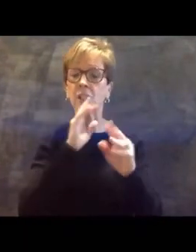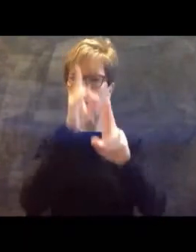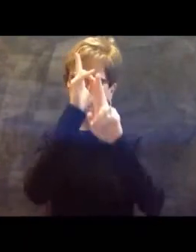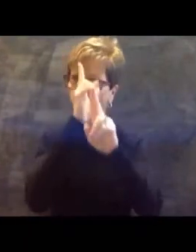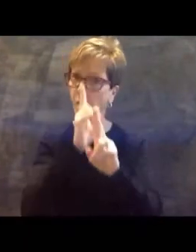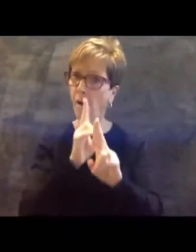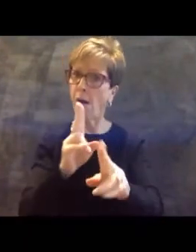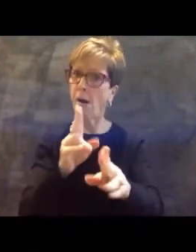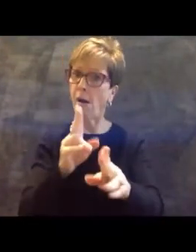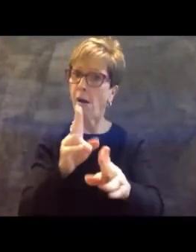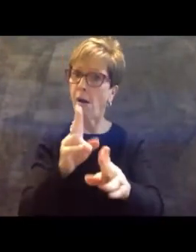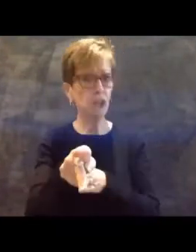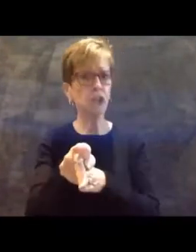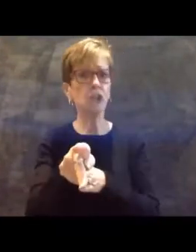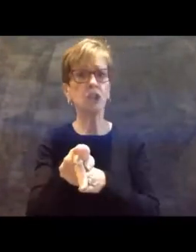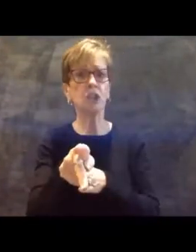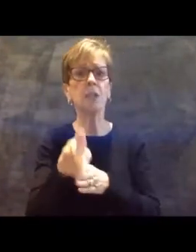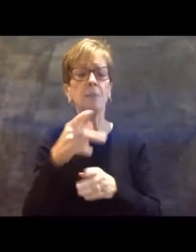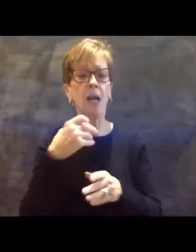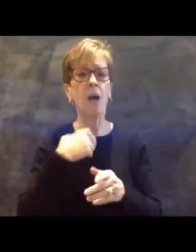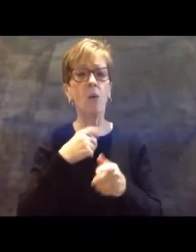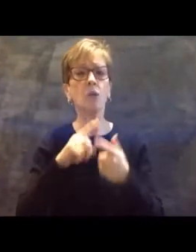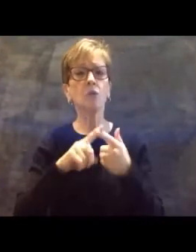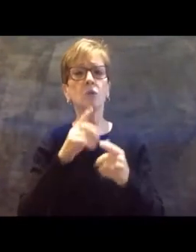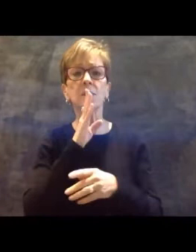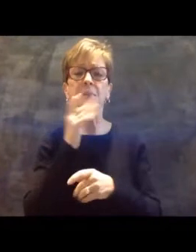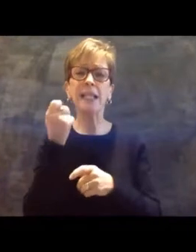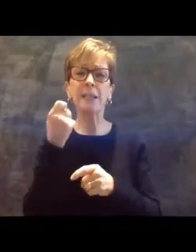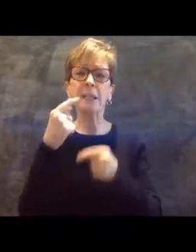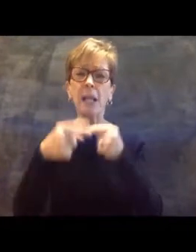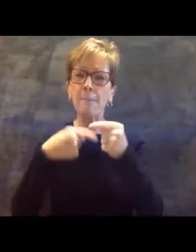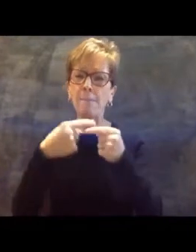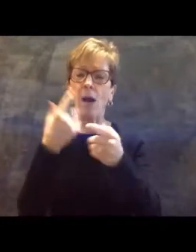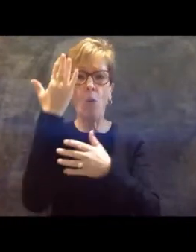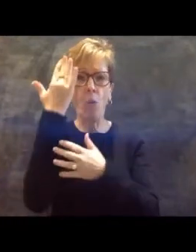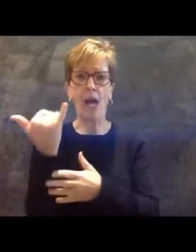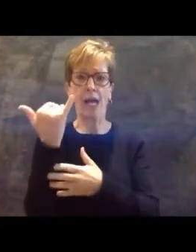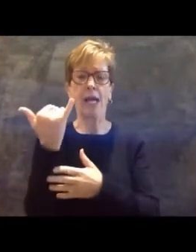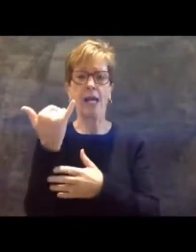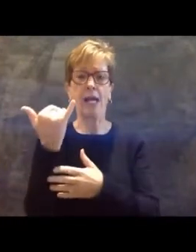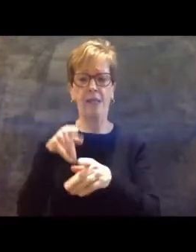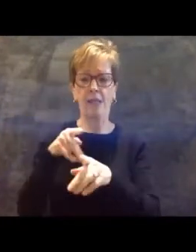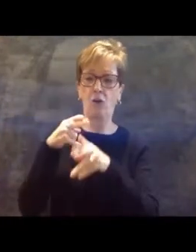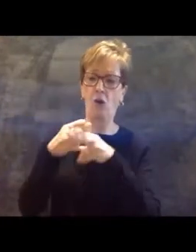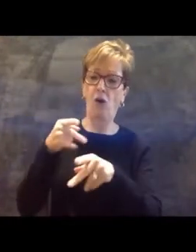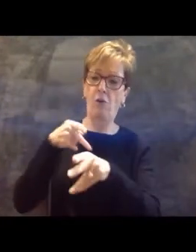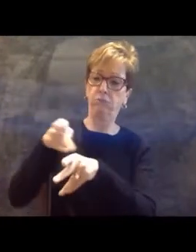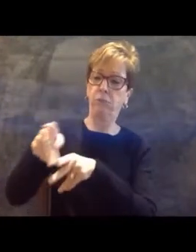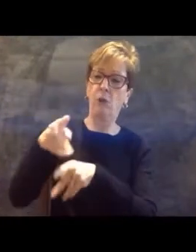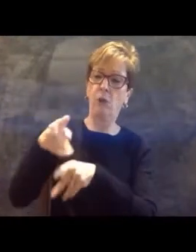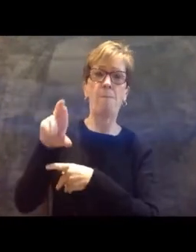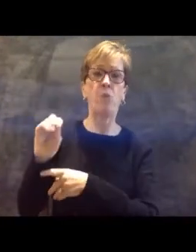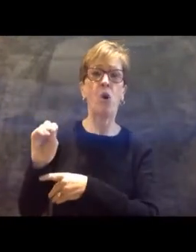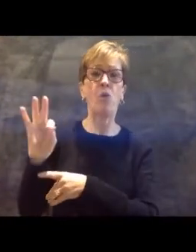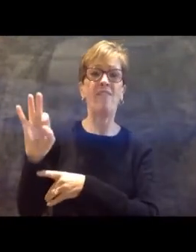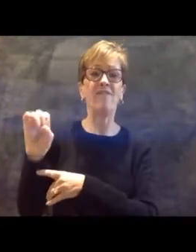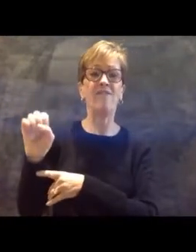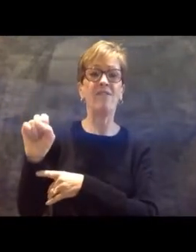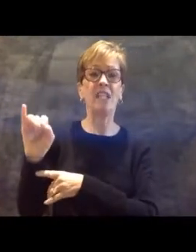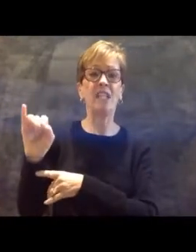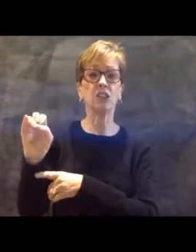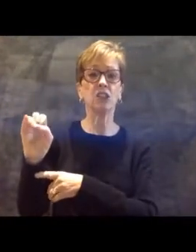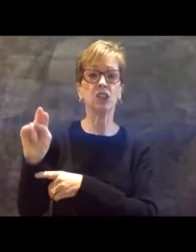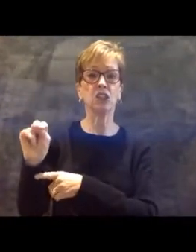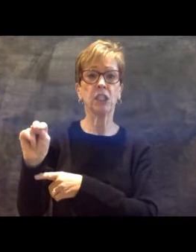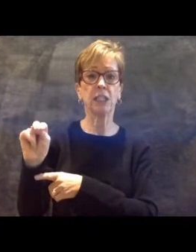I'd like to speak a little bit about what makes it a profession. First, it's more than just a job. Teaching